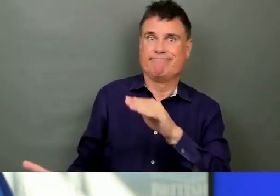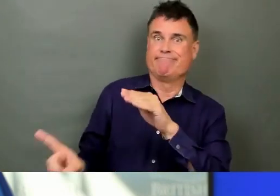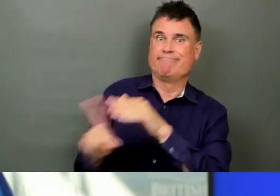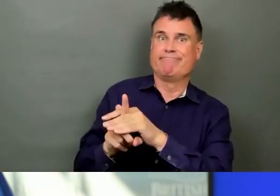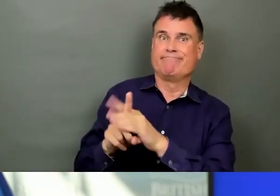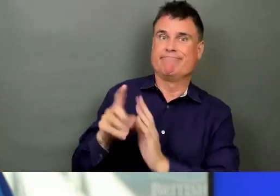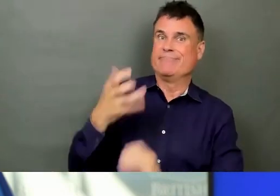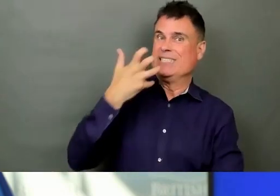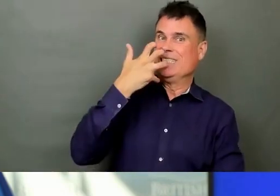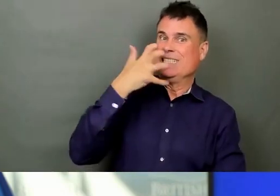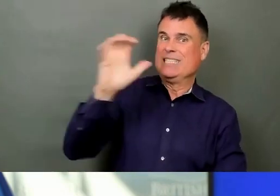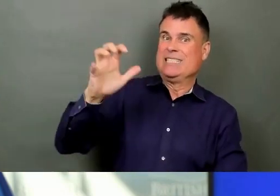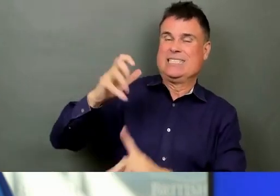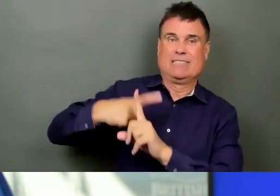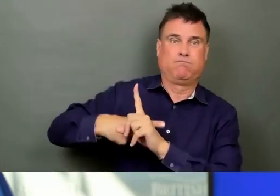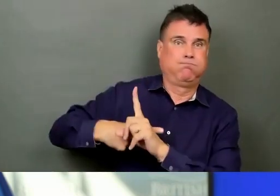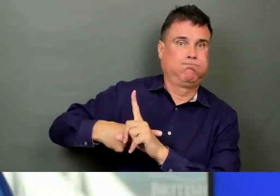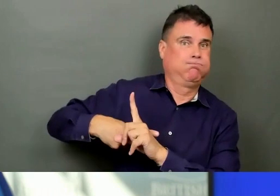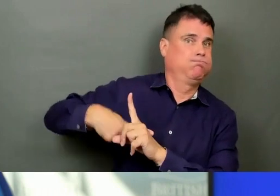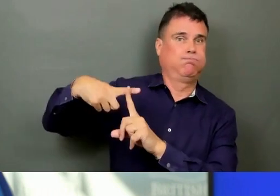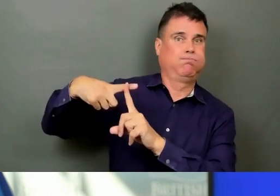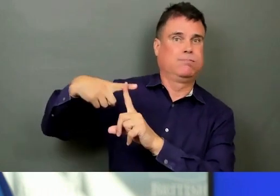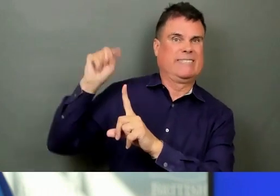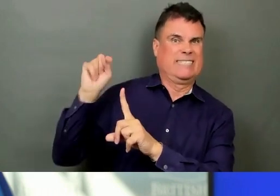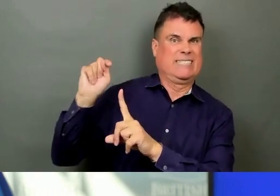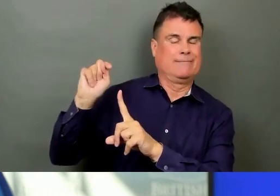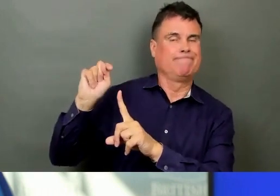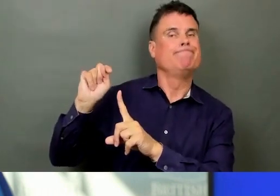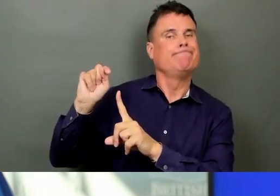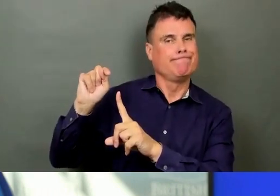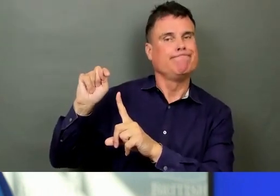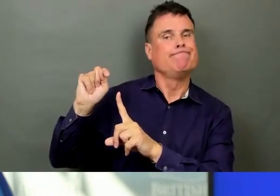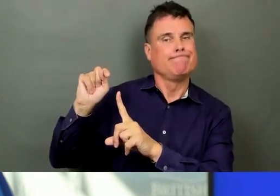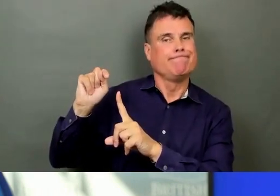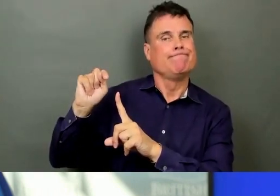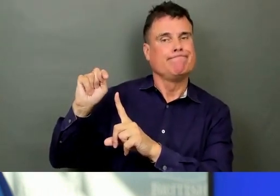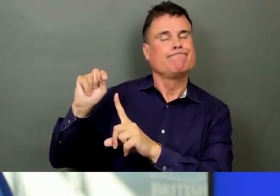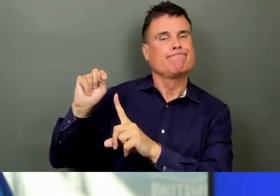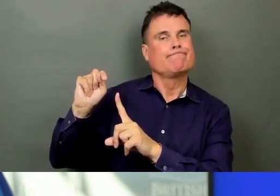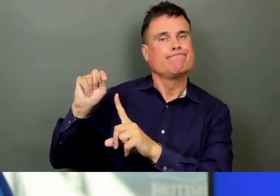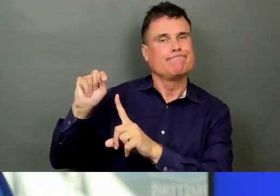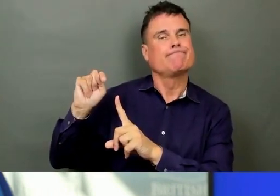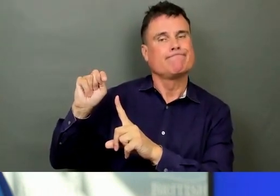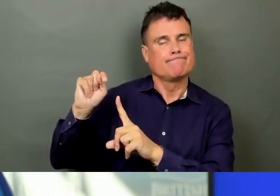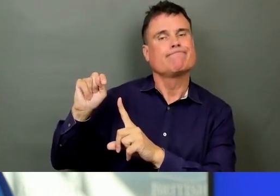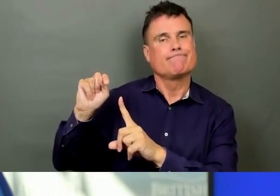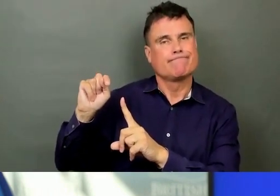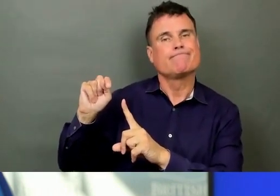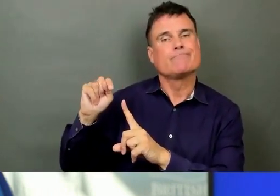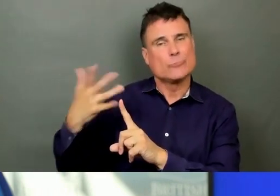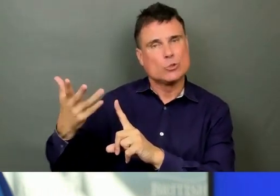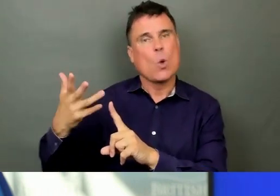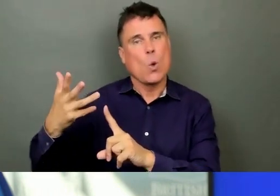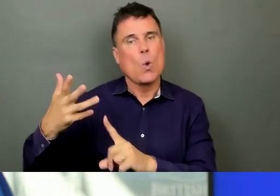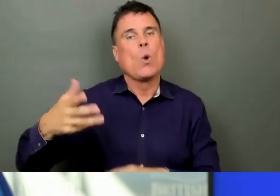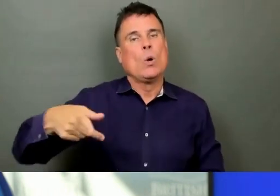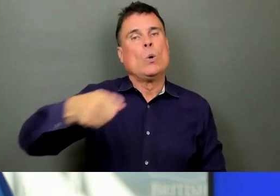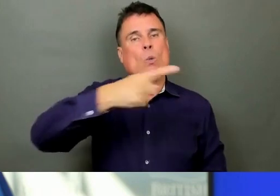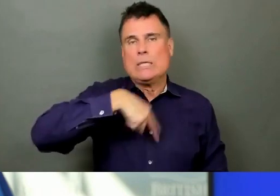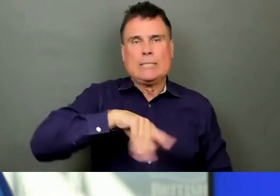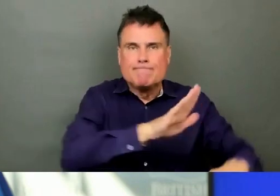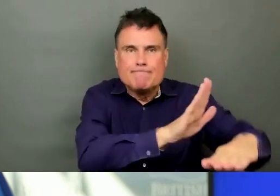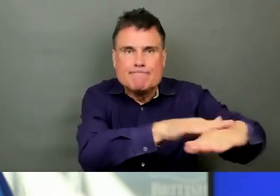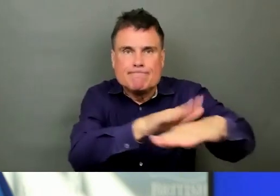We have posted a very significant number of positions at the beginning of June, full-time positions. We are